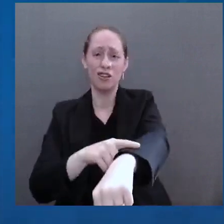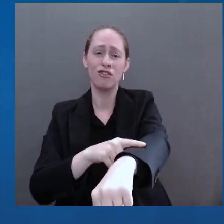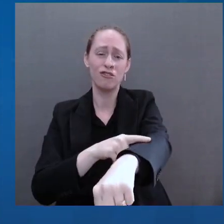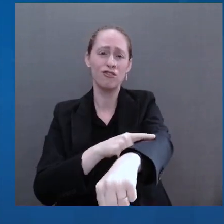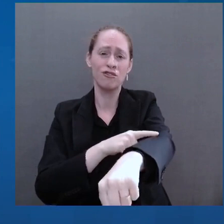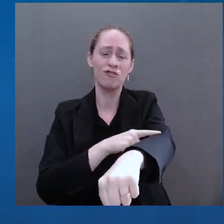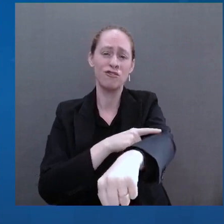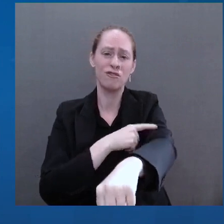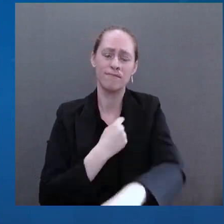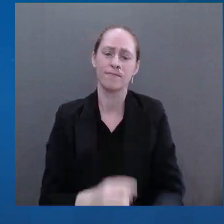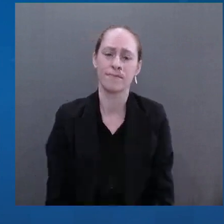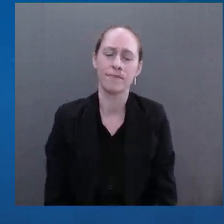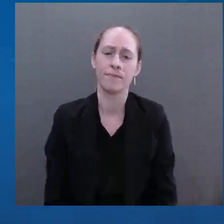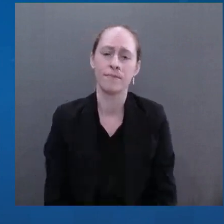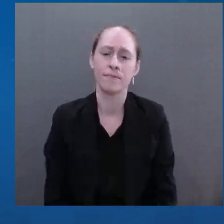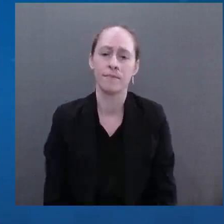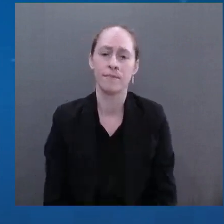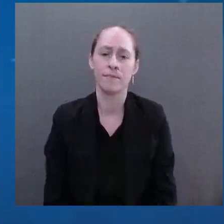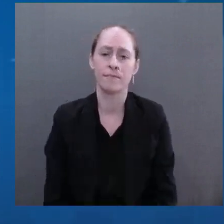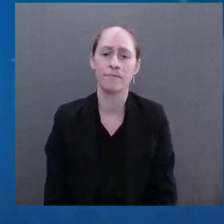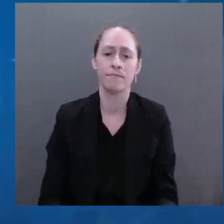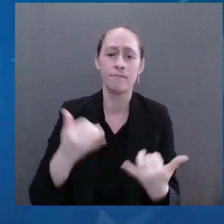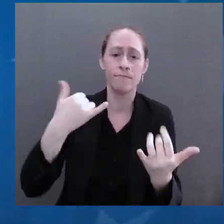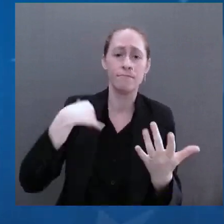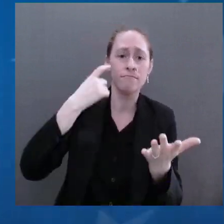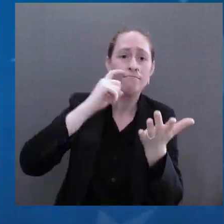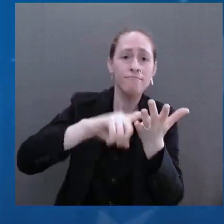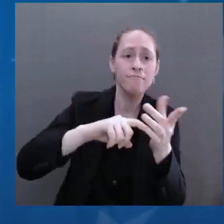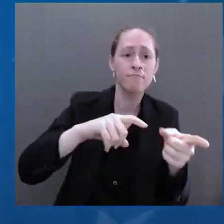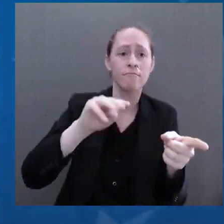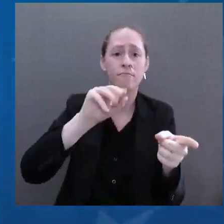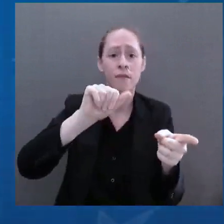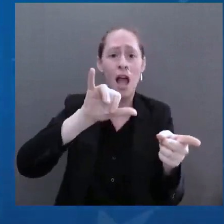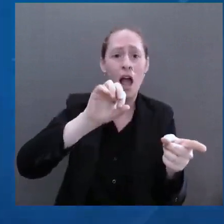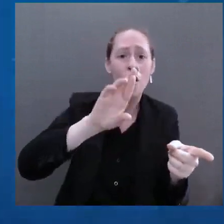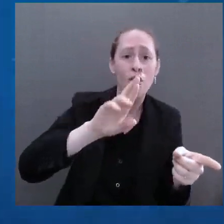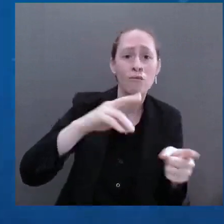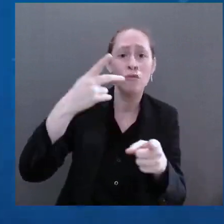and I suspect some people of Ukraine that are here.